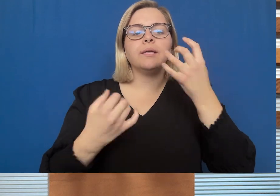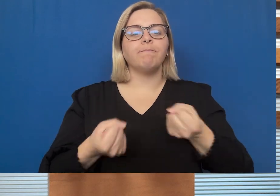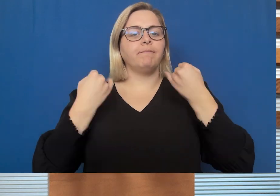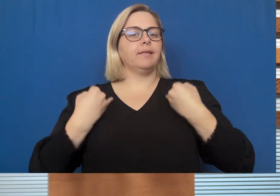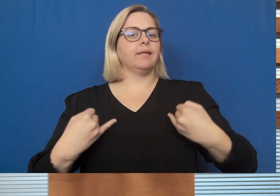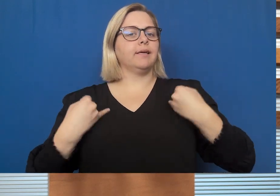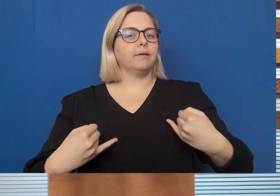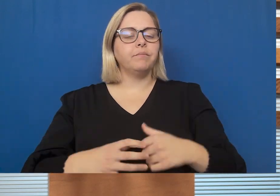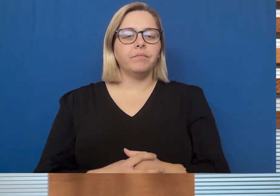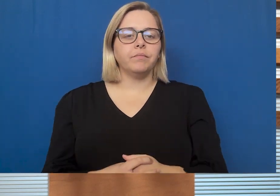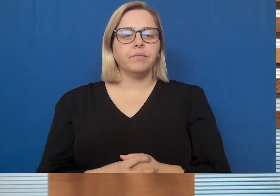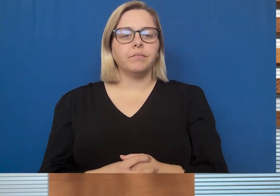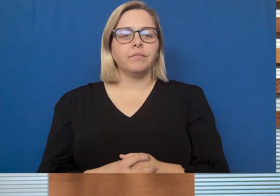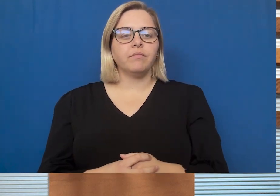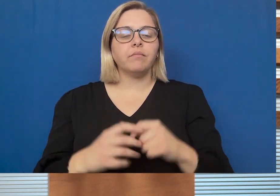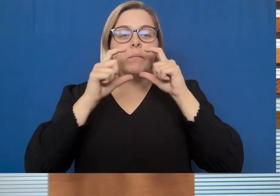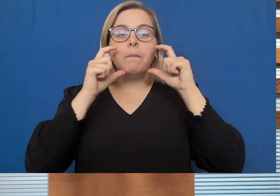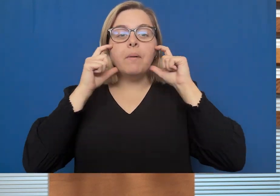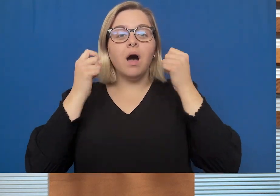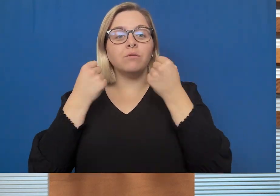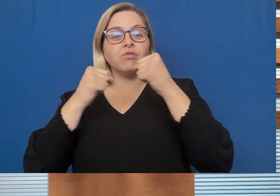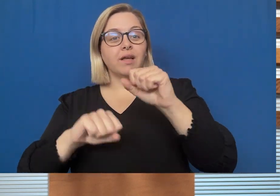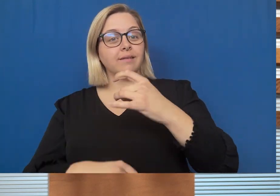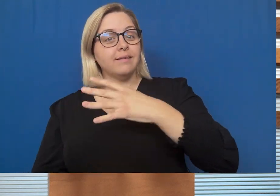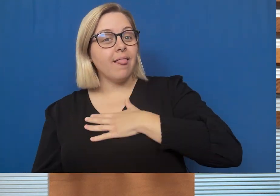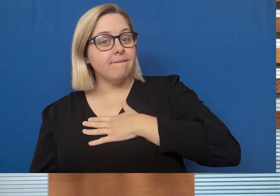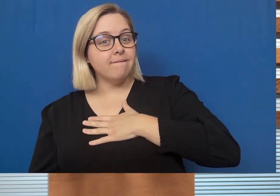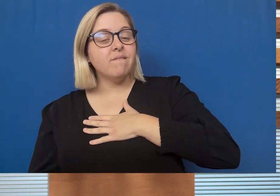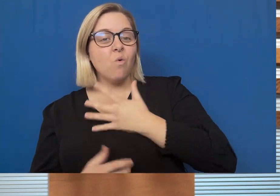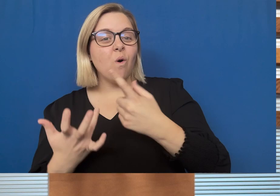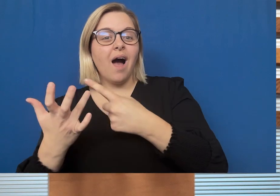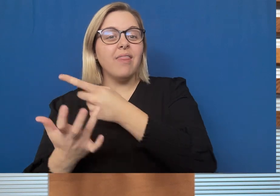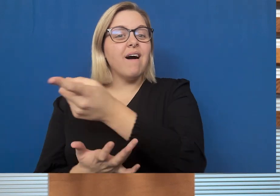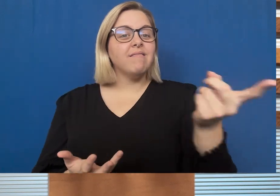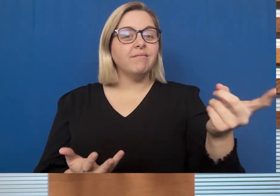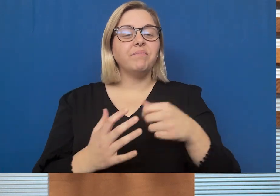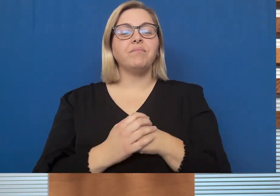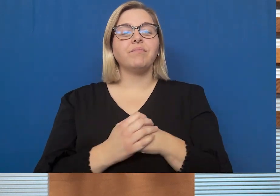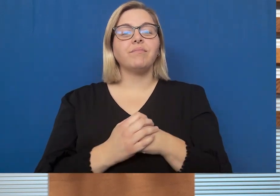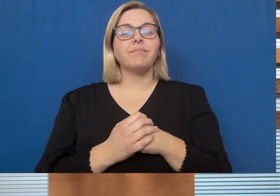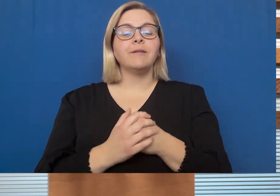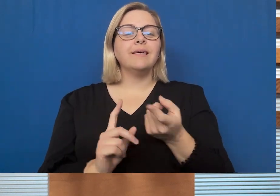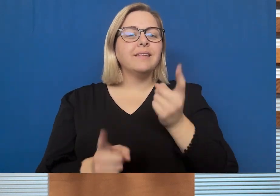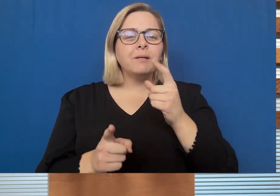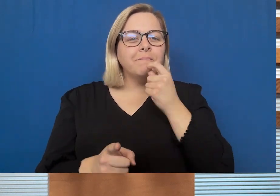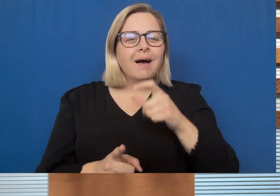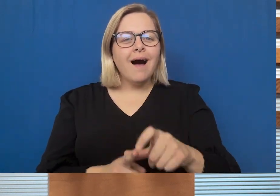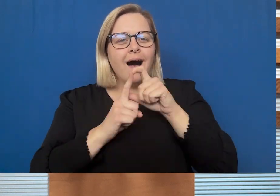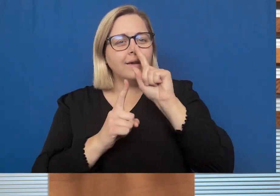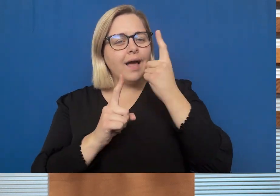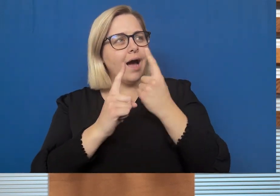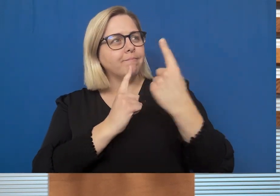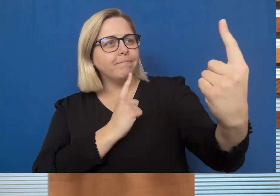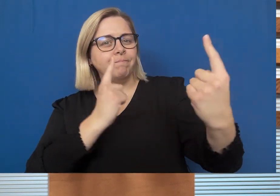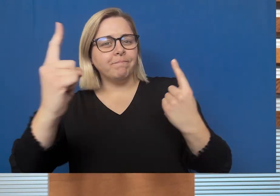Masks offer protection to yourself and to others when other protective measures like physical distancing are difficult